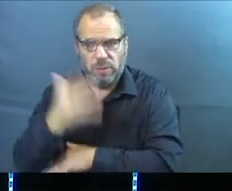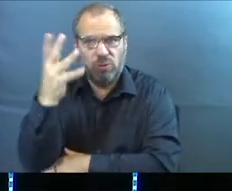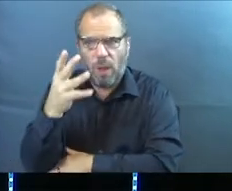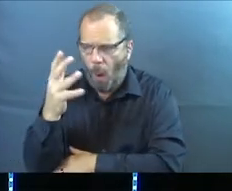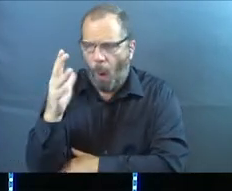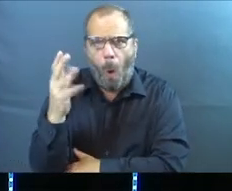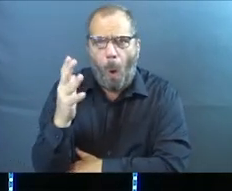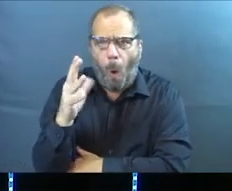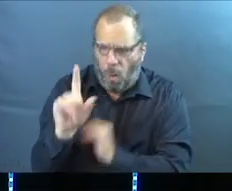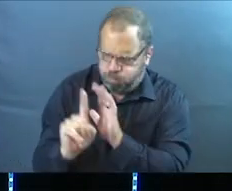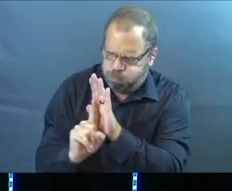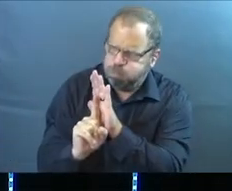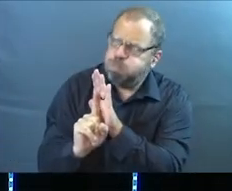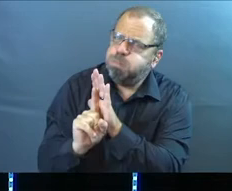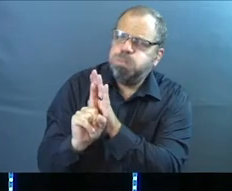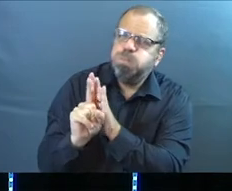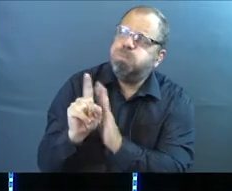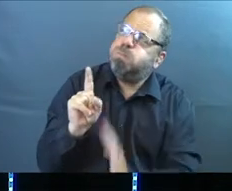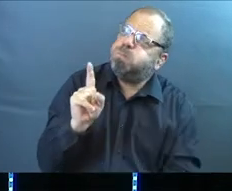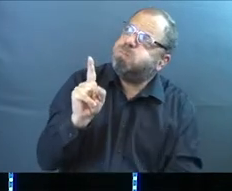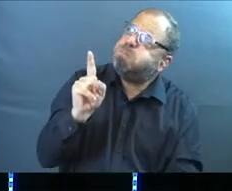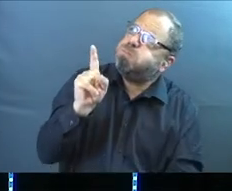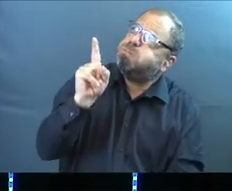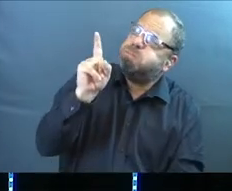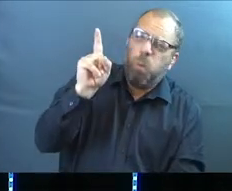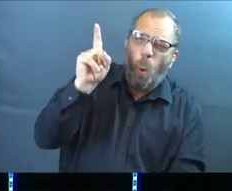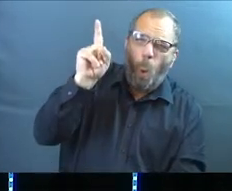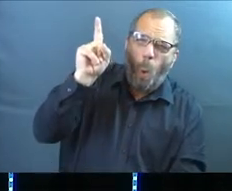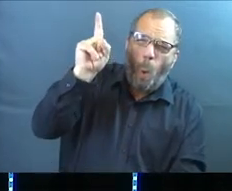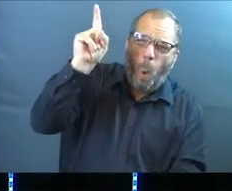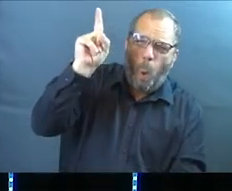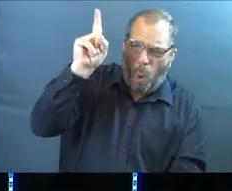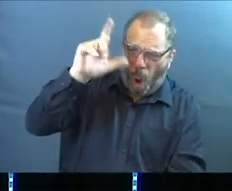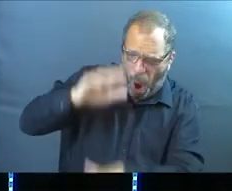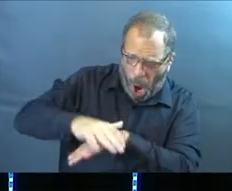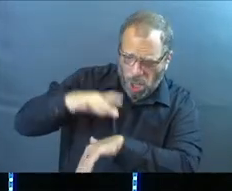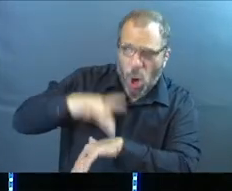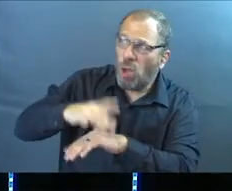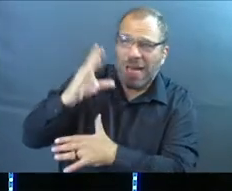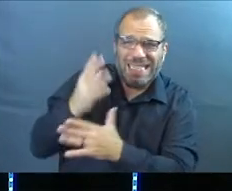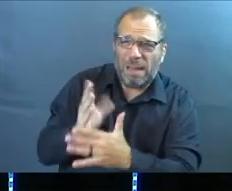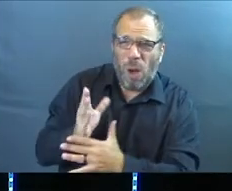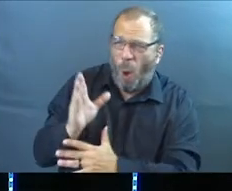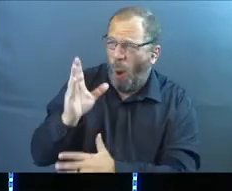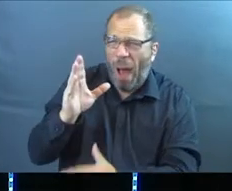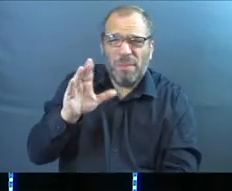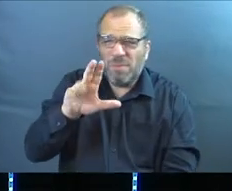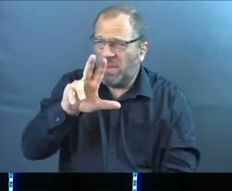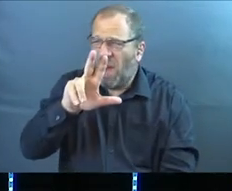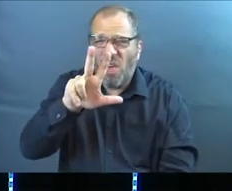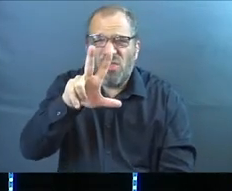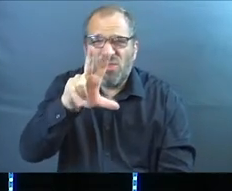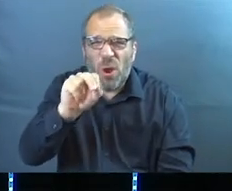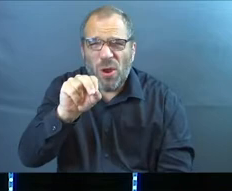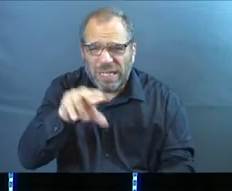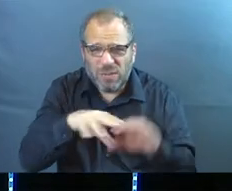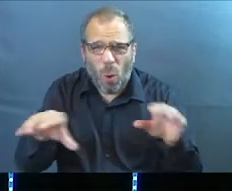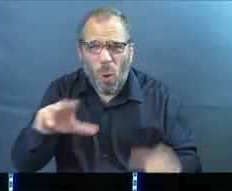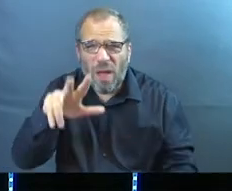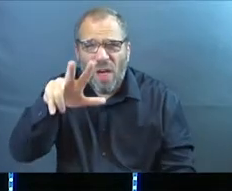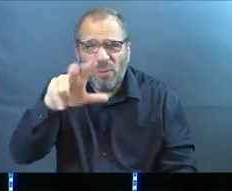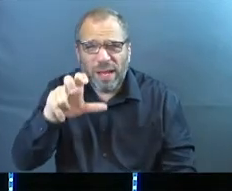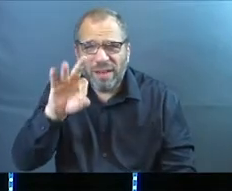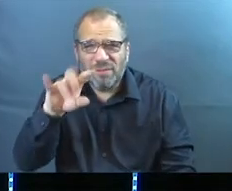of the tallest living organisms on planet Earth. Some of them go up past 30 stories tall.